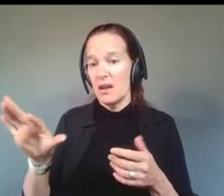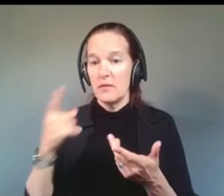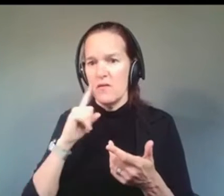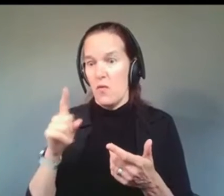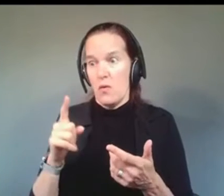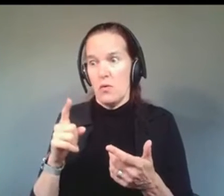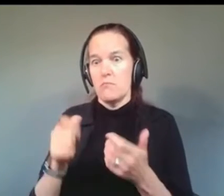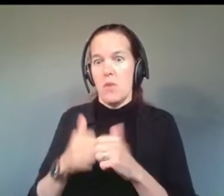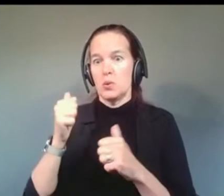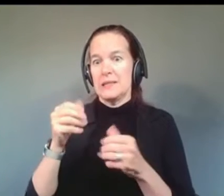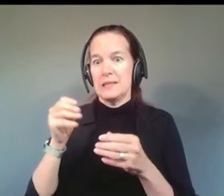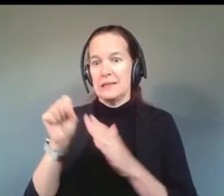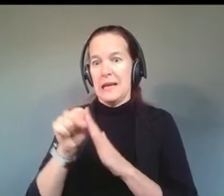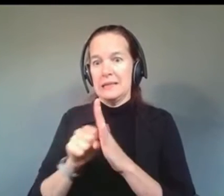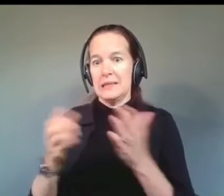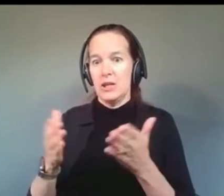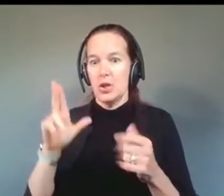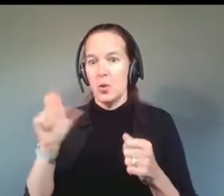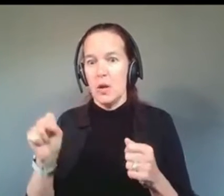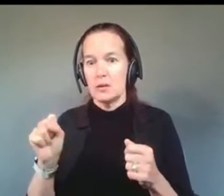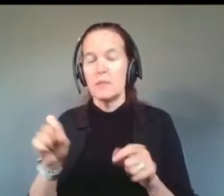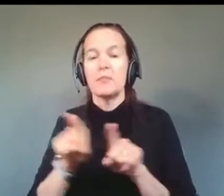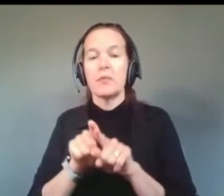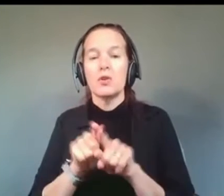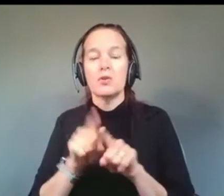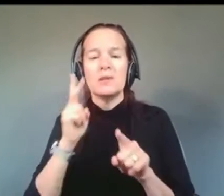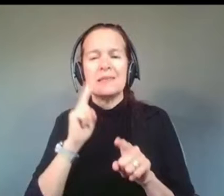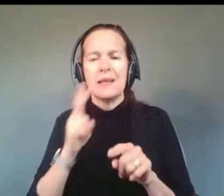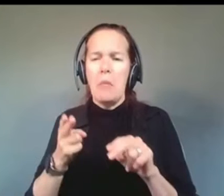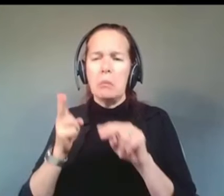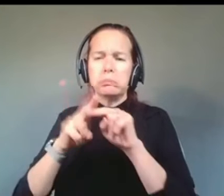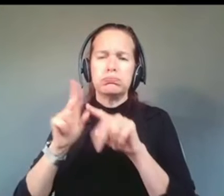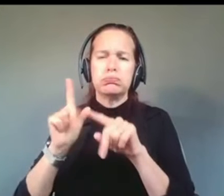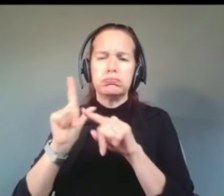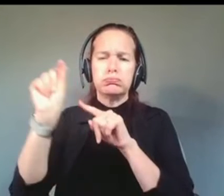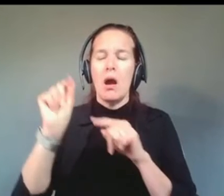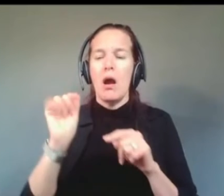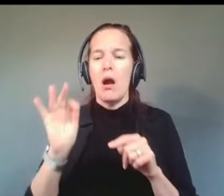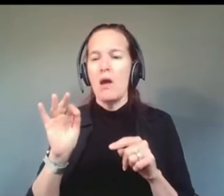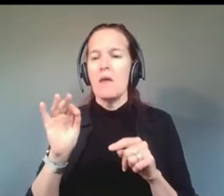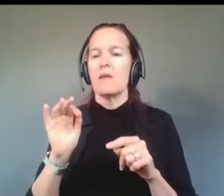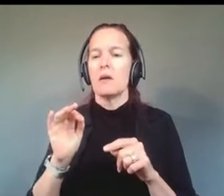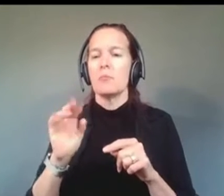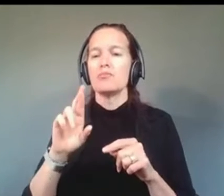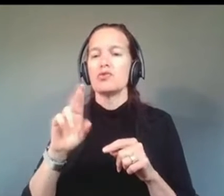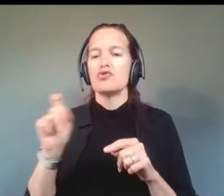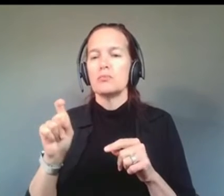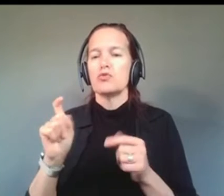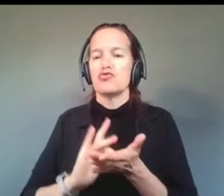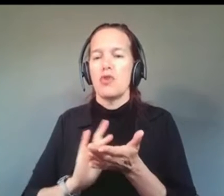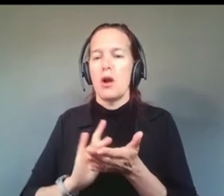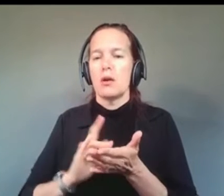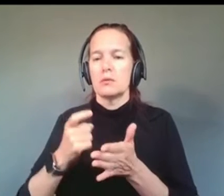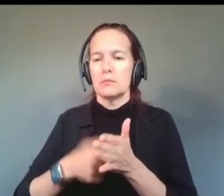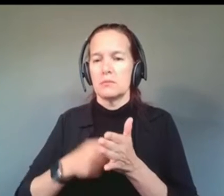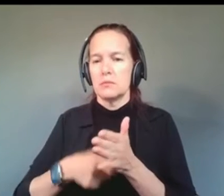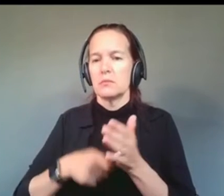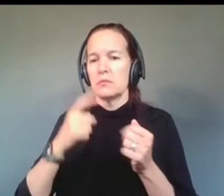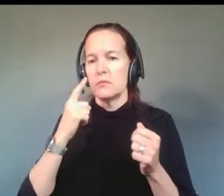We've also seen massive increases in prescription drug spending under Medicare and Medicaid.